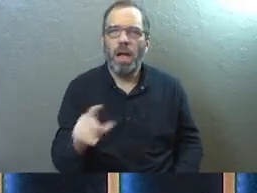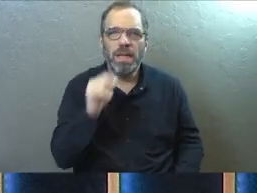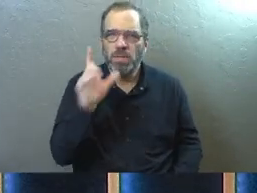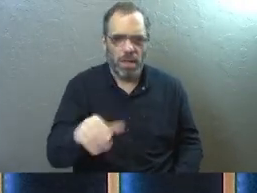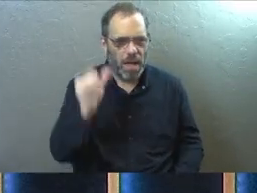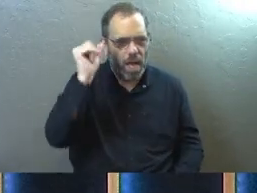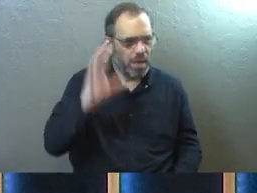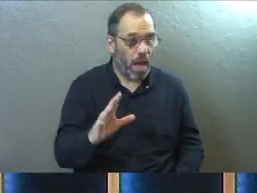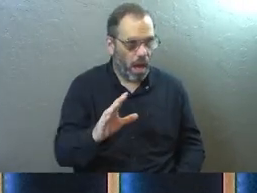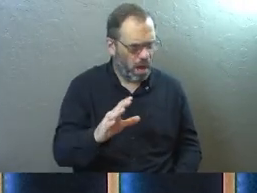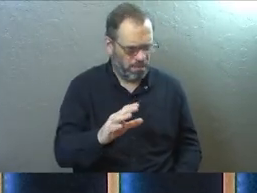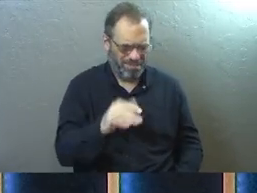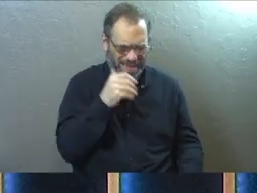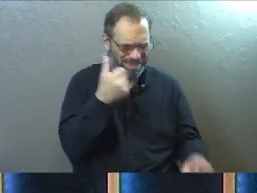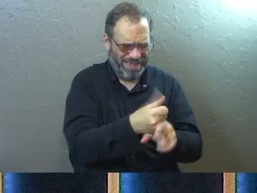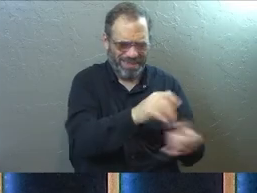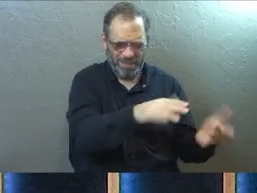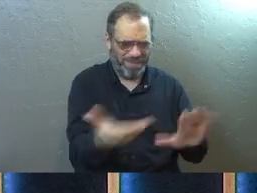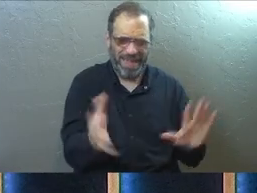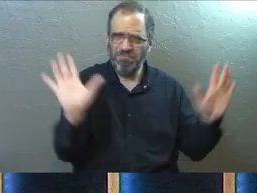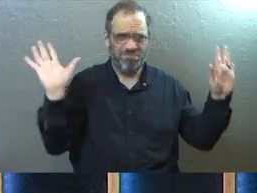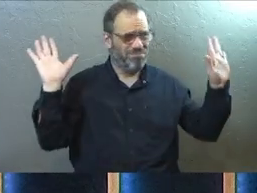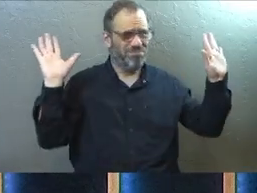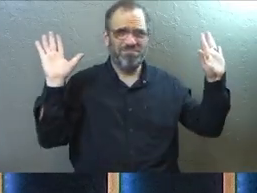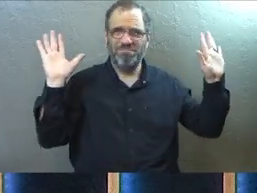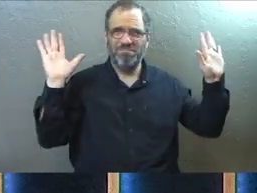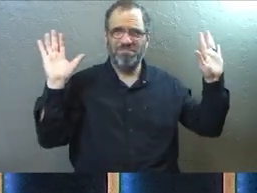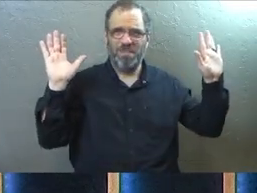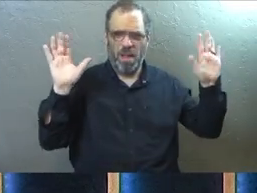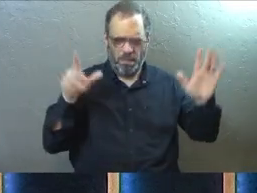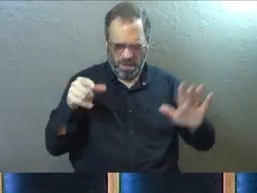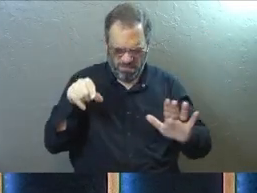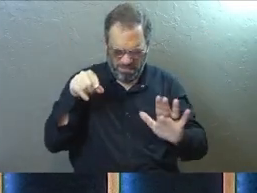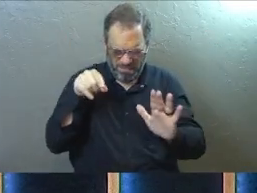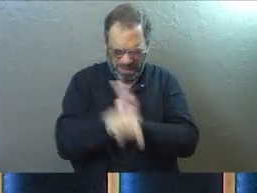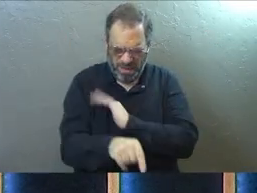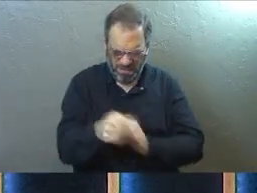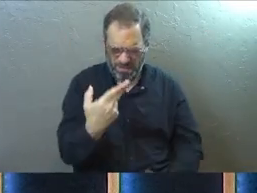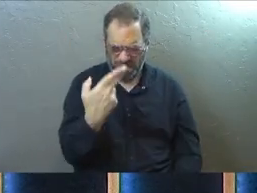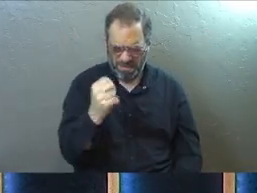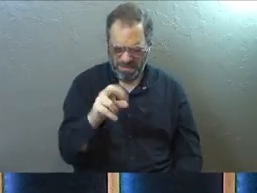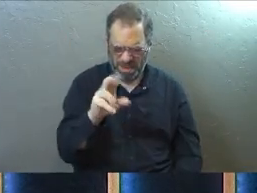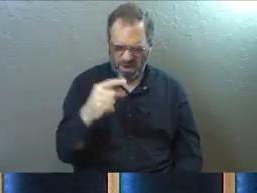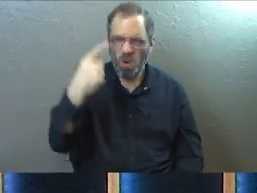And God's not striking them all dead. So why did he strike this guy dead?